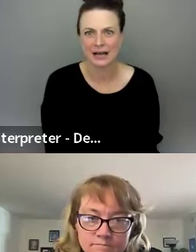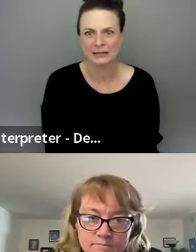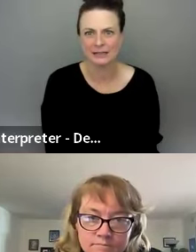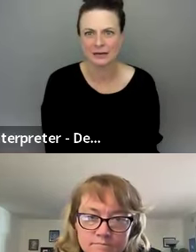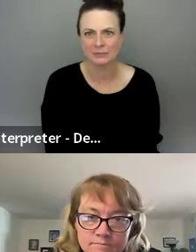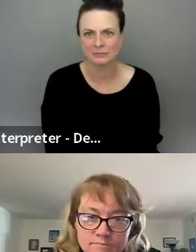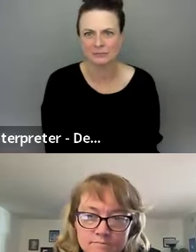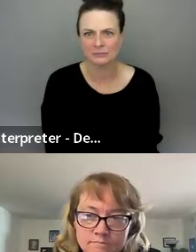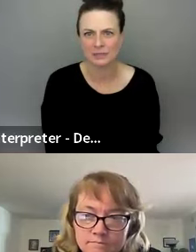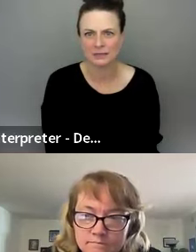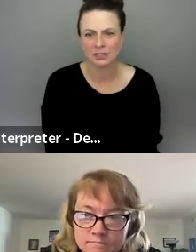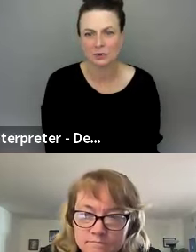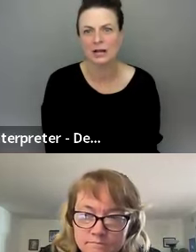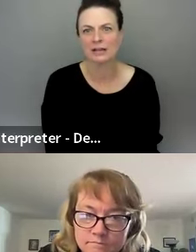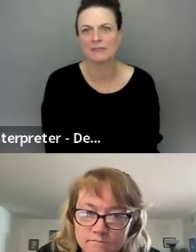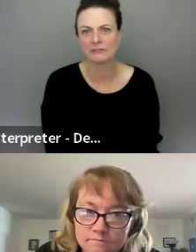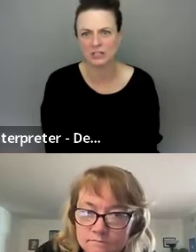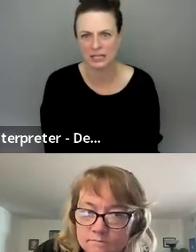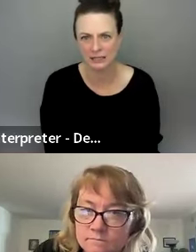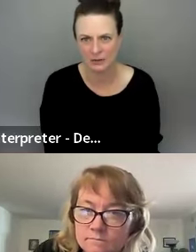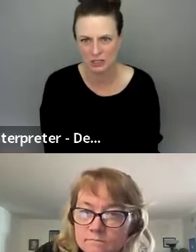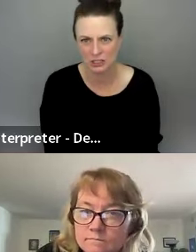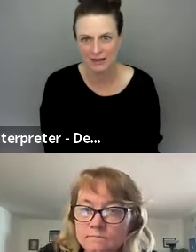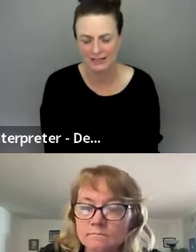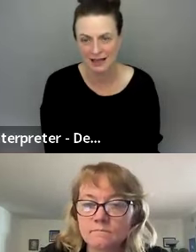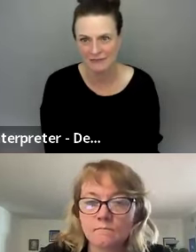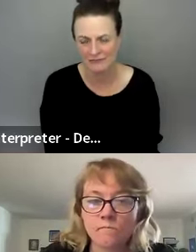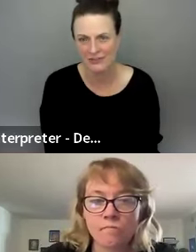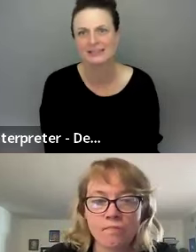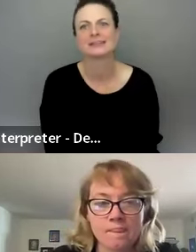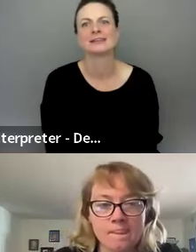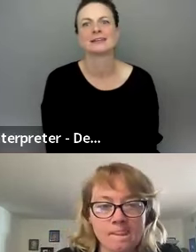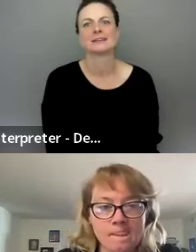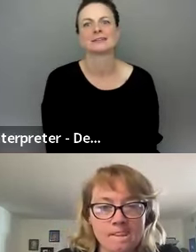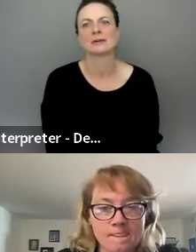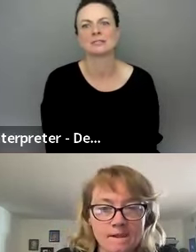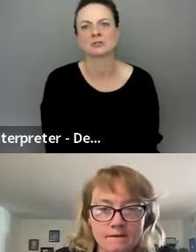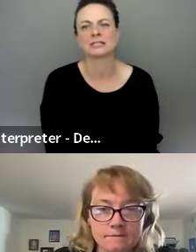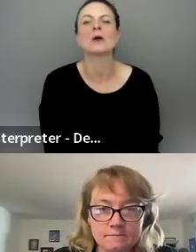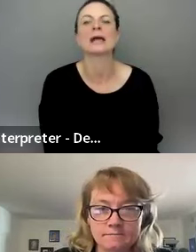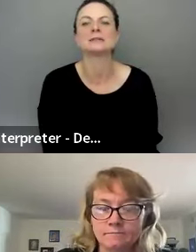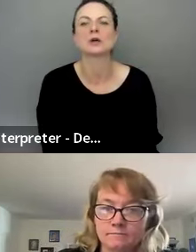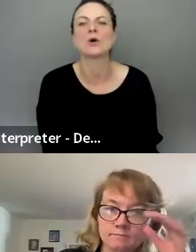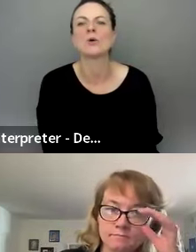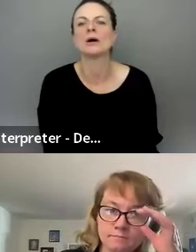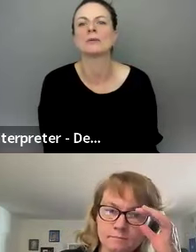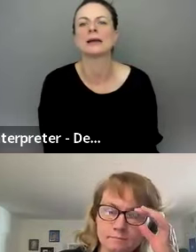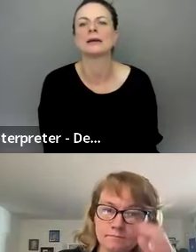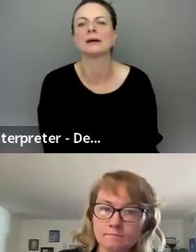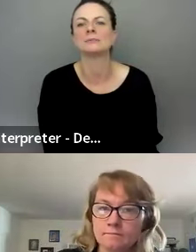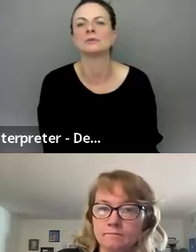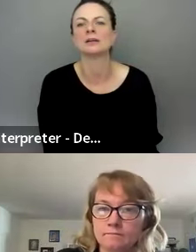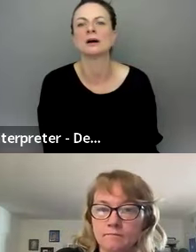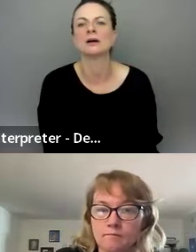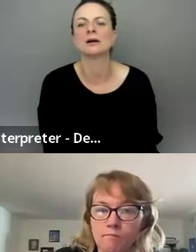Yeah. And, um, um, you were talking about French sign language, LSF. That was interesting. Okay. So, all